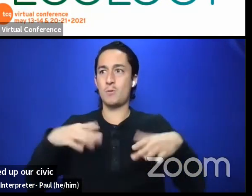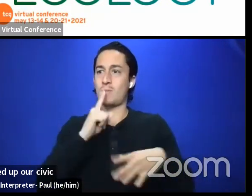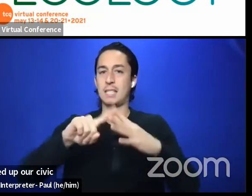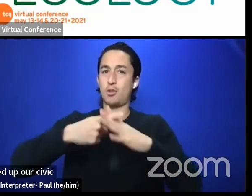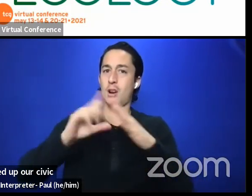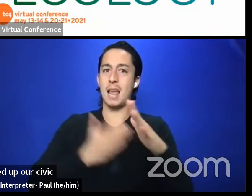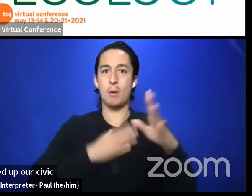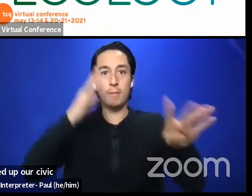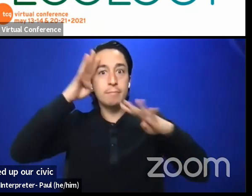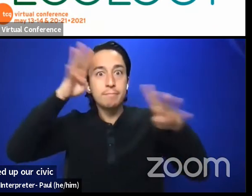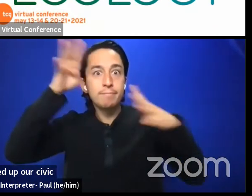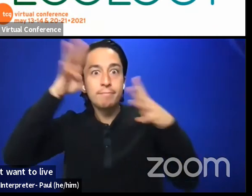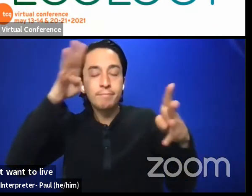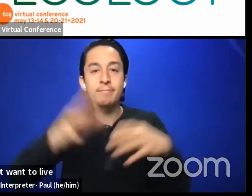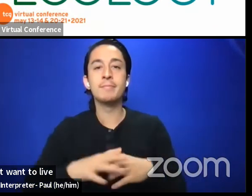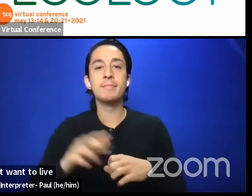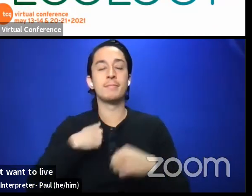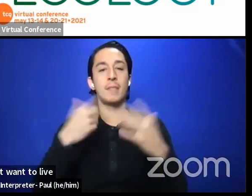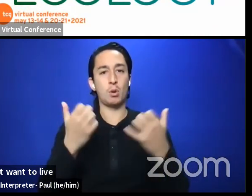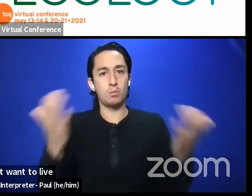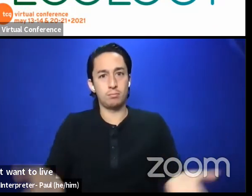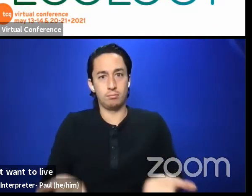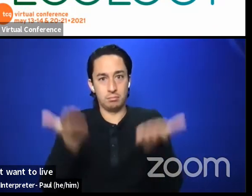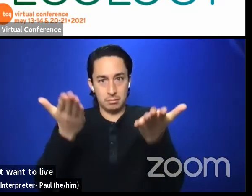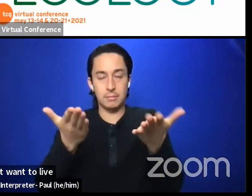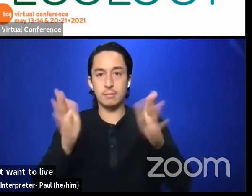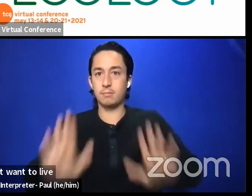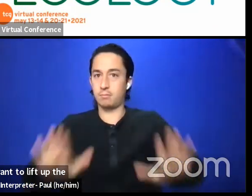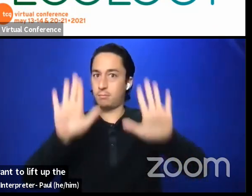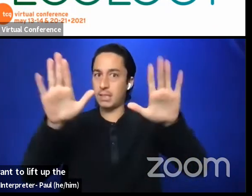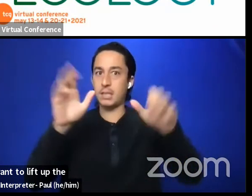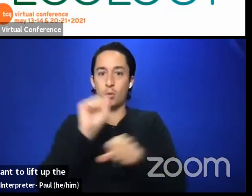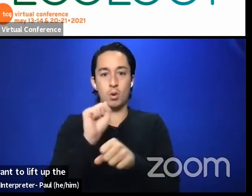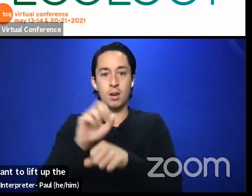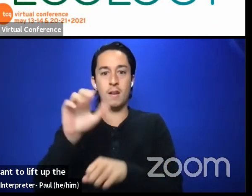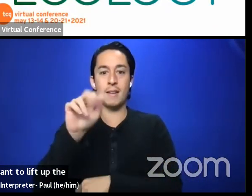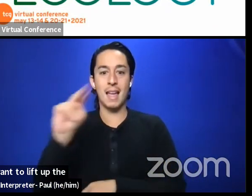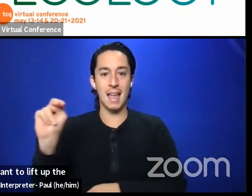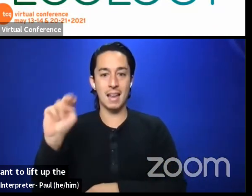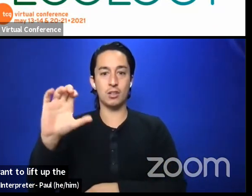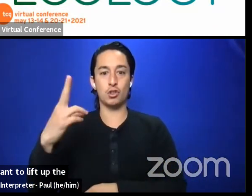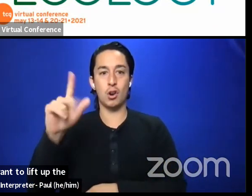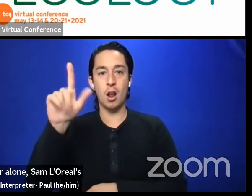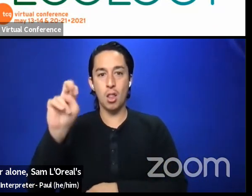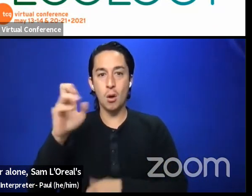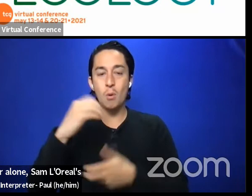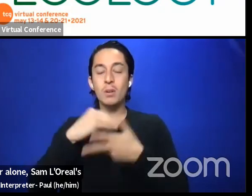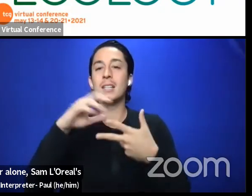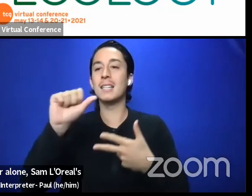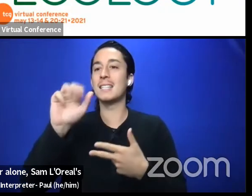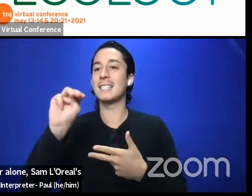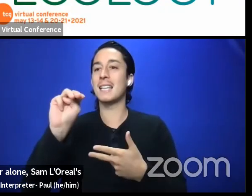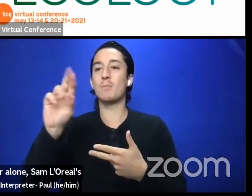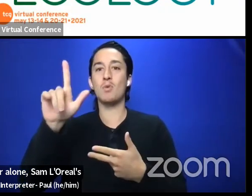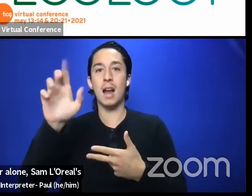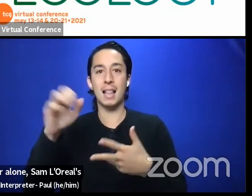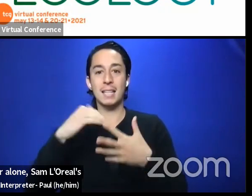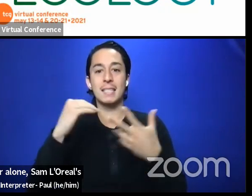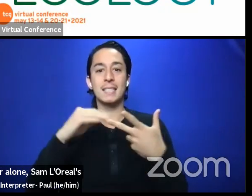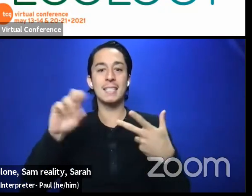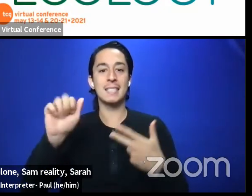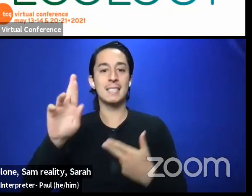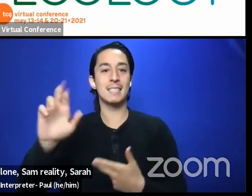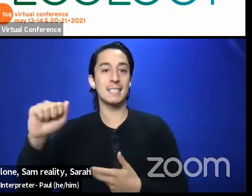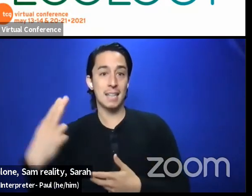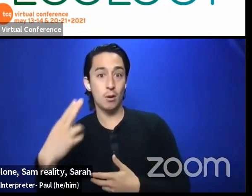I also just want to lift up the extraordinary work of Anne Charlone, Sam Moriali, Sarah Machiko Haber for co